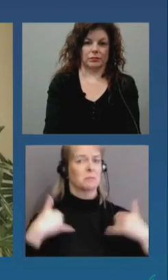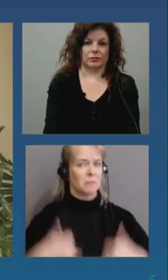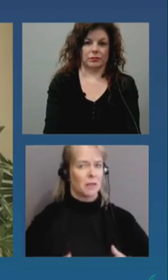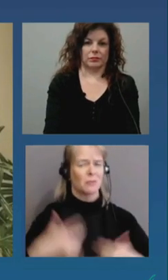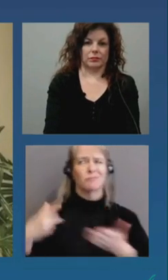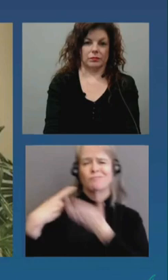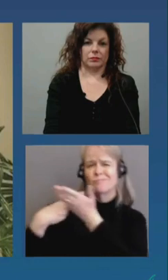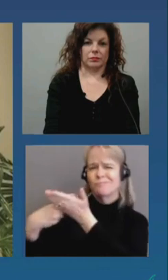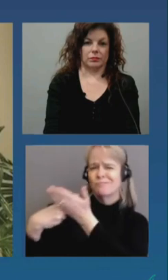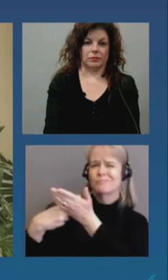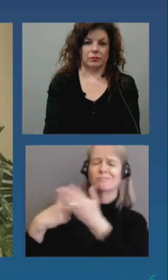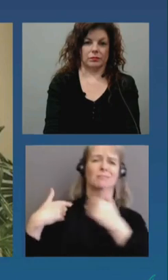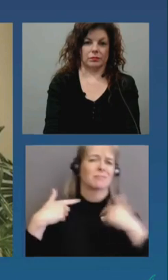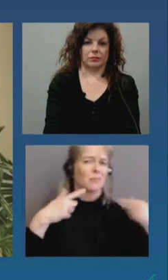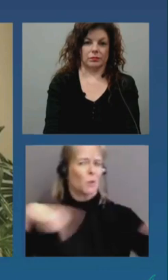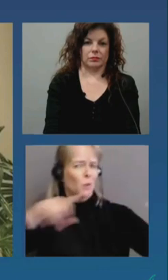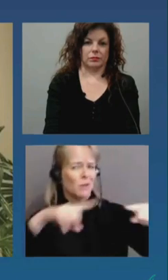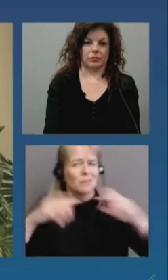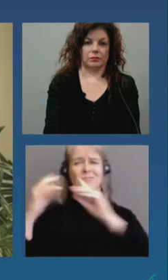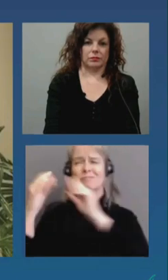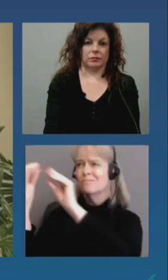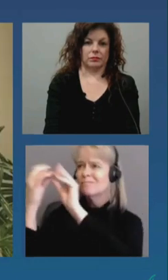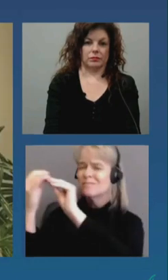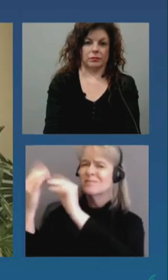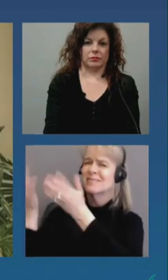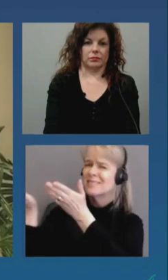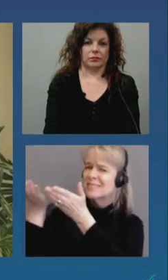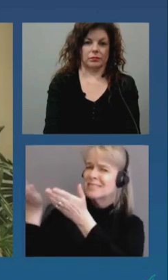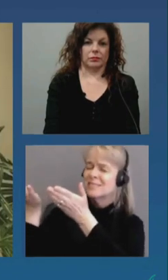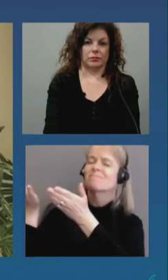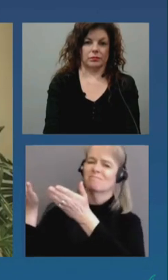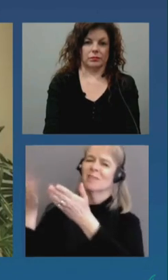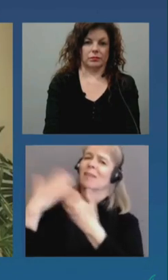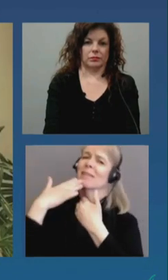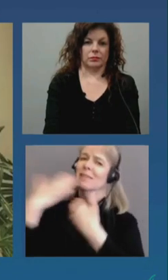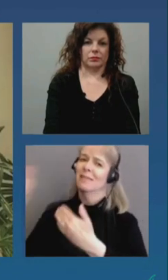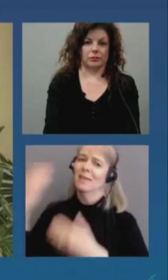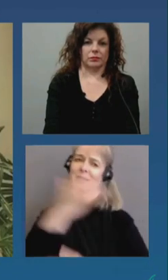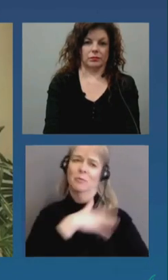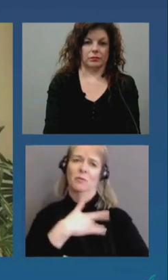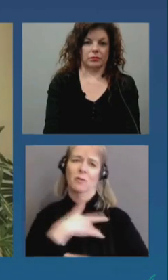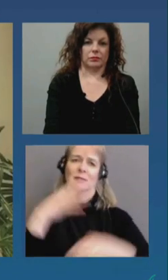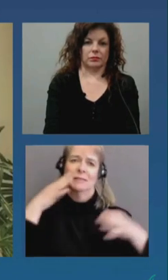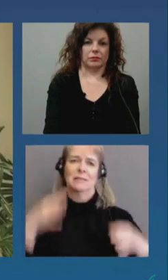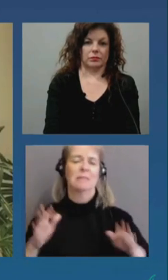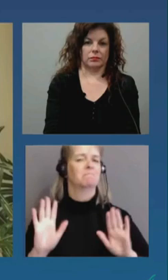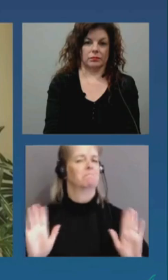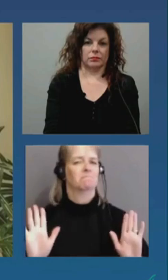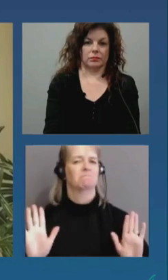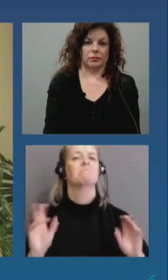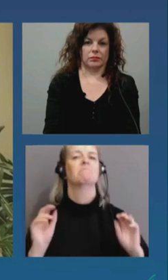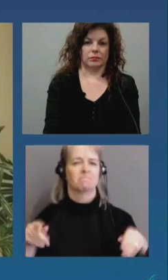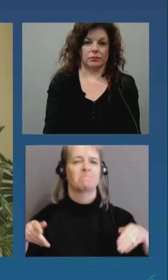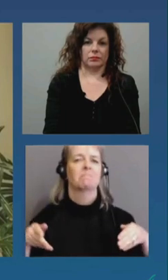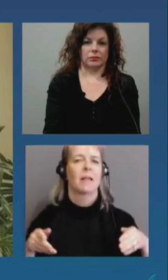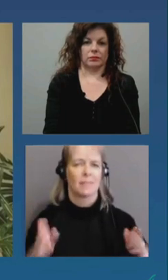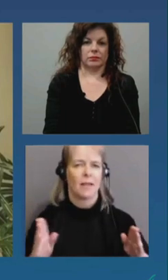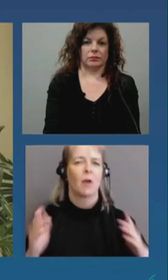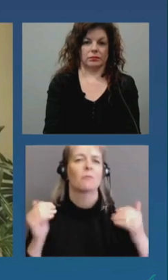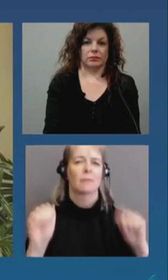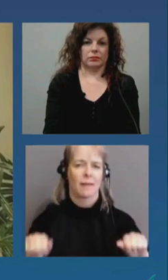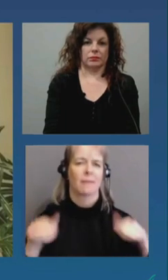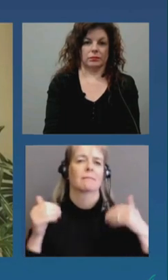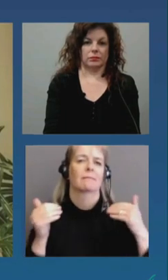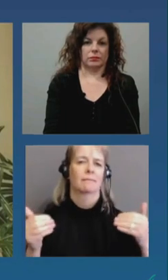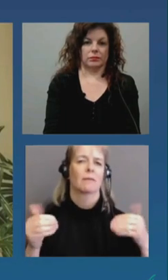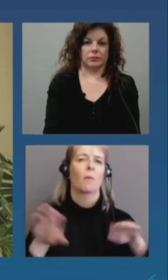province, as did I. We appreciate them pulling back on that particular issue. I'm also pleased to report that,